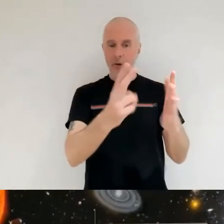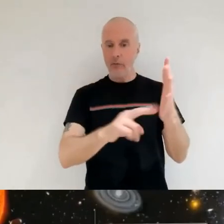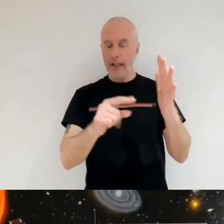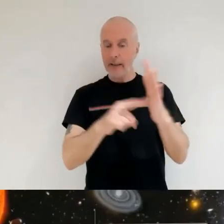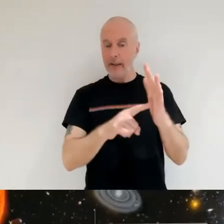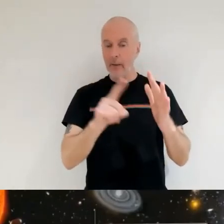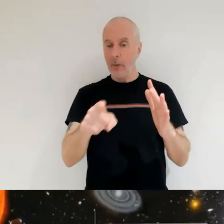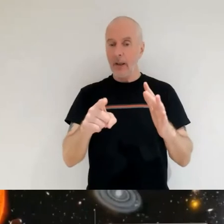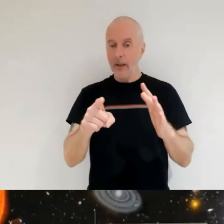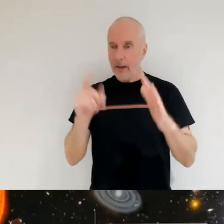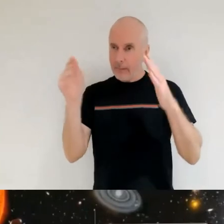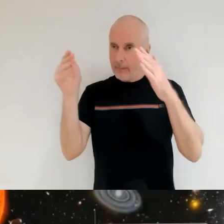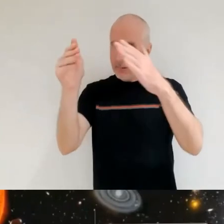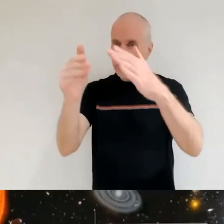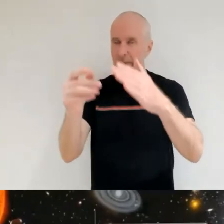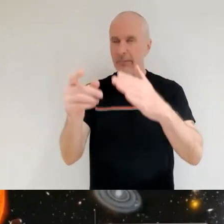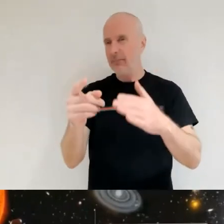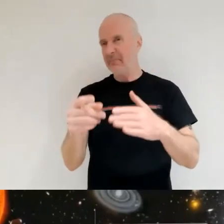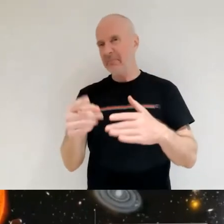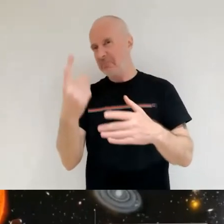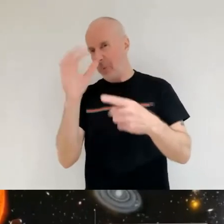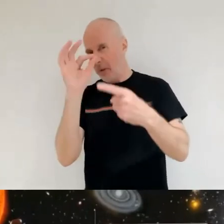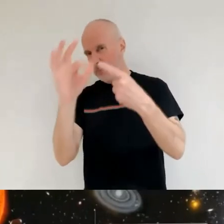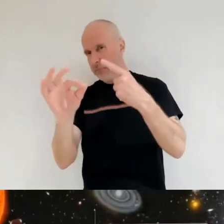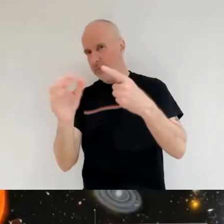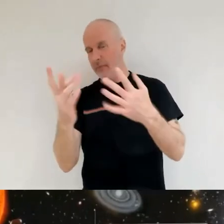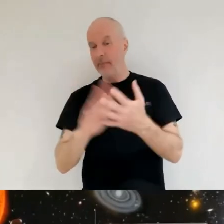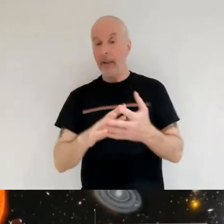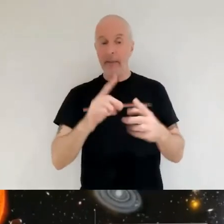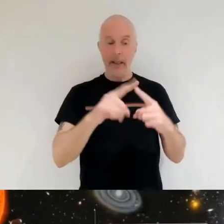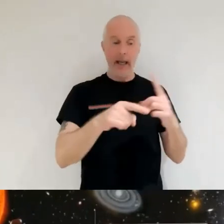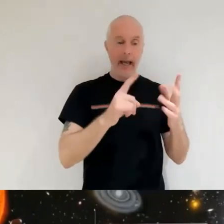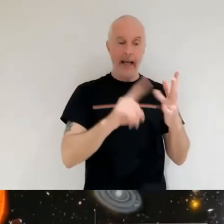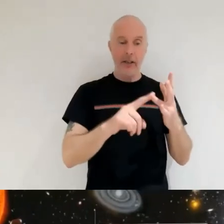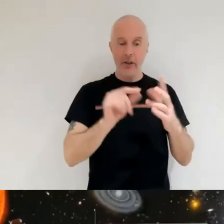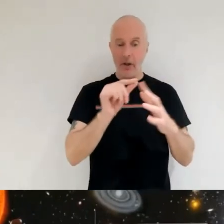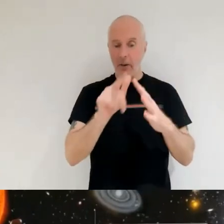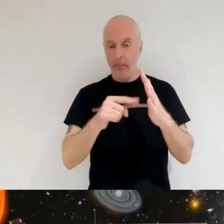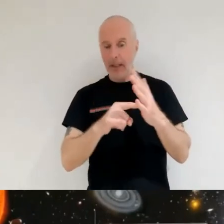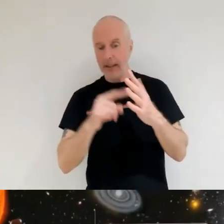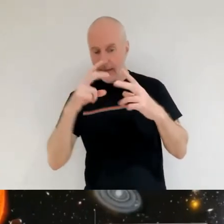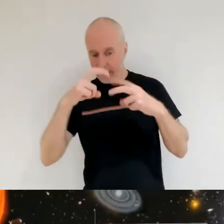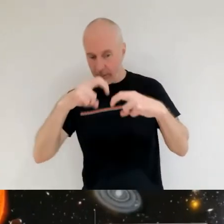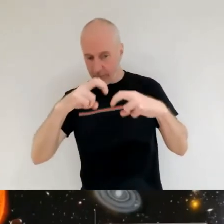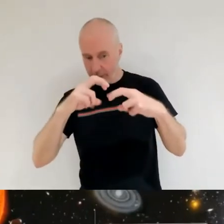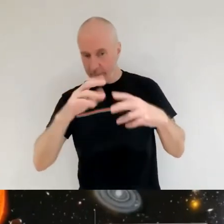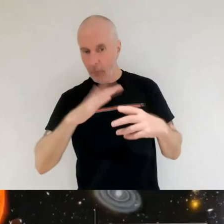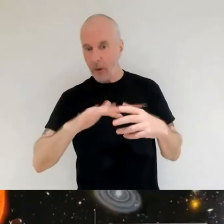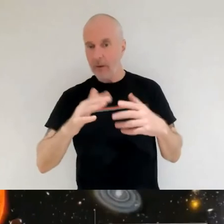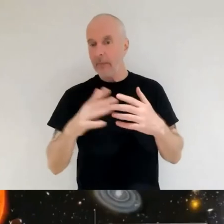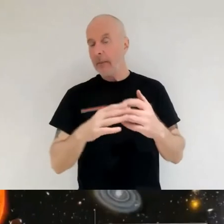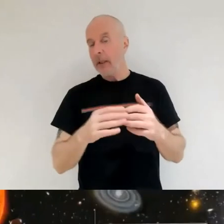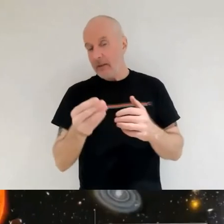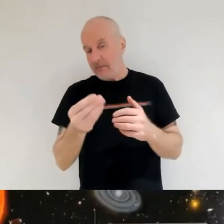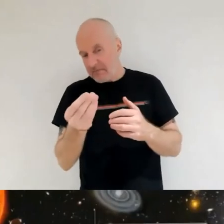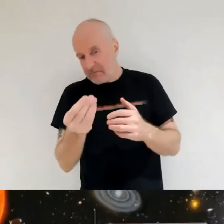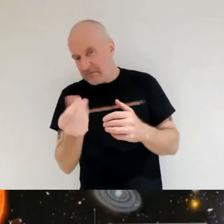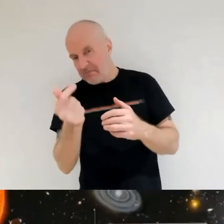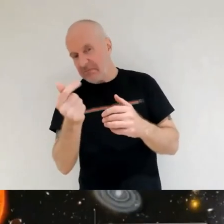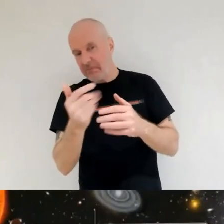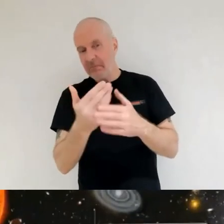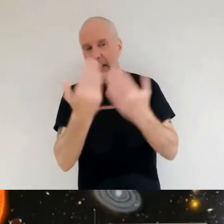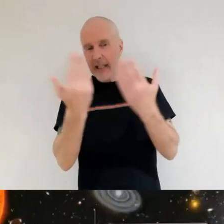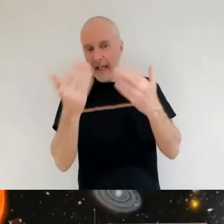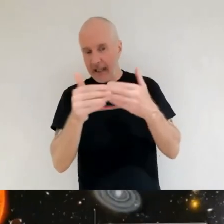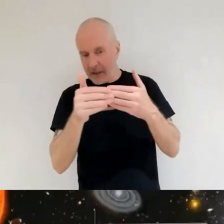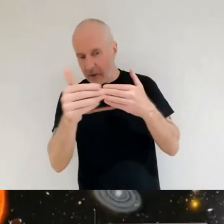so they will maybe you know you're an exoplanet researcher who wants a particular number of days to look at this particular system